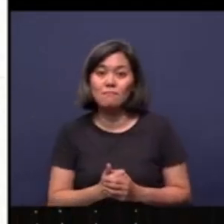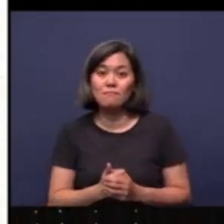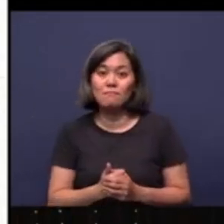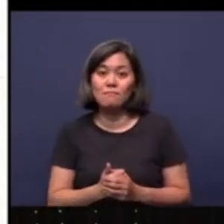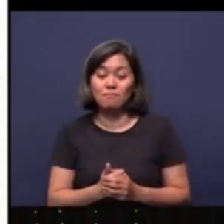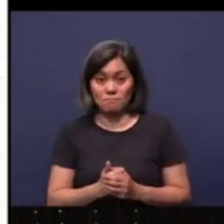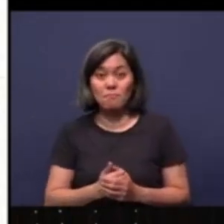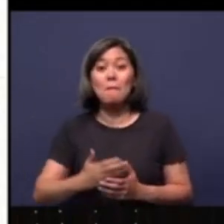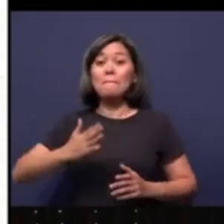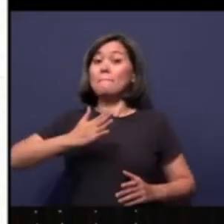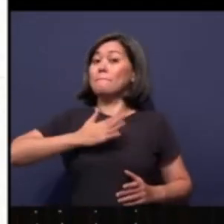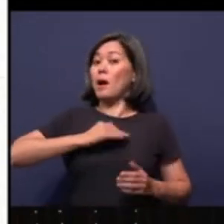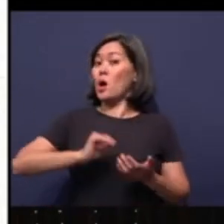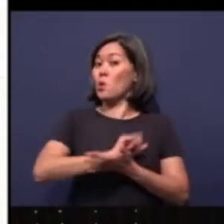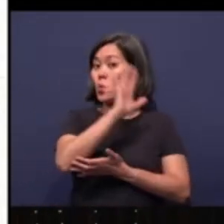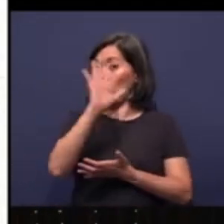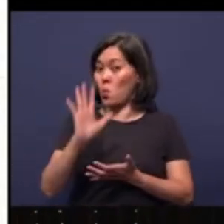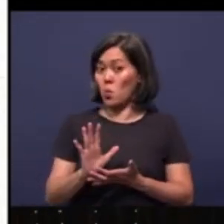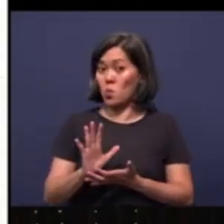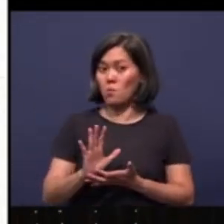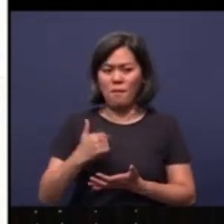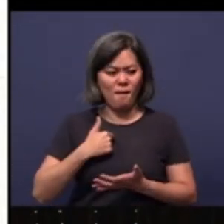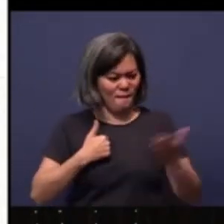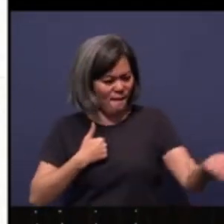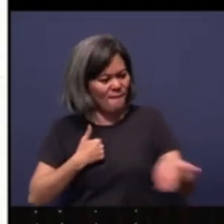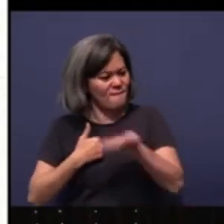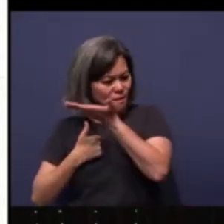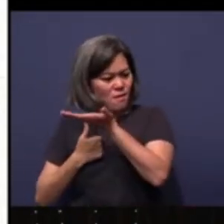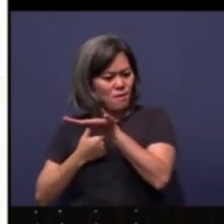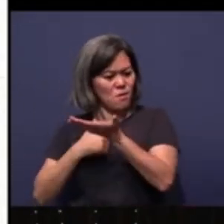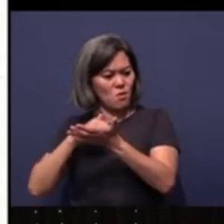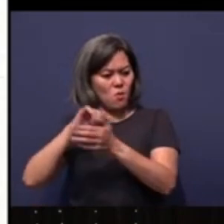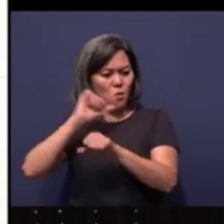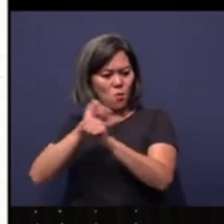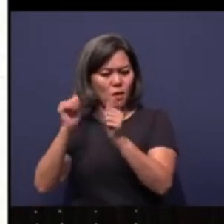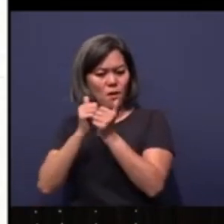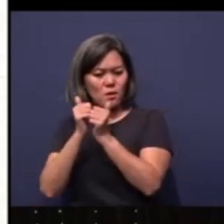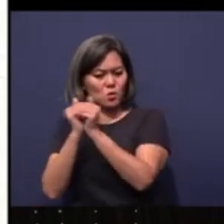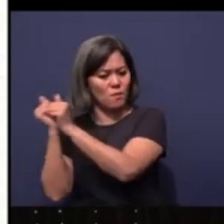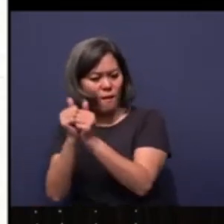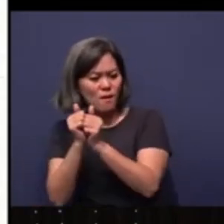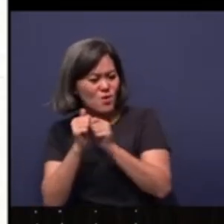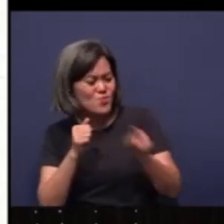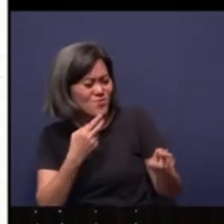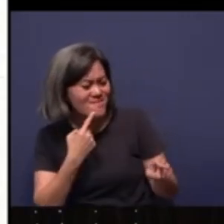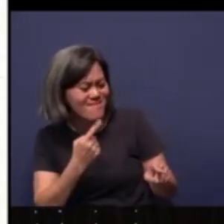It's my glory and I'm inviting you to work with me. And you say, no?